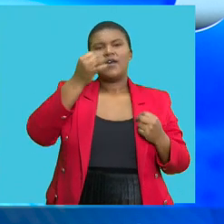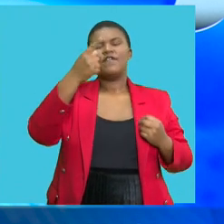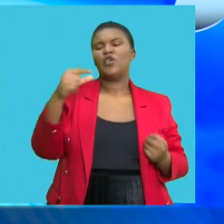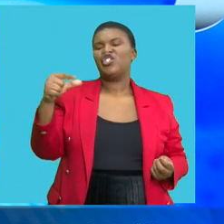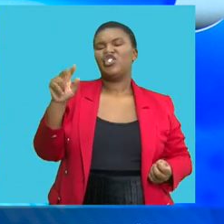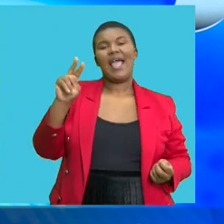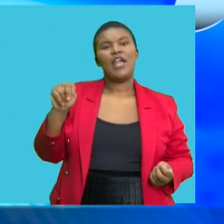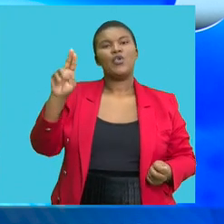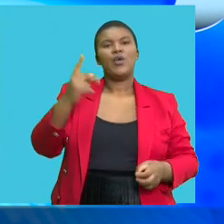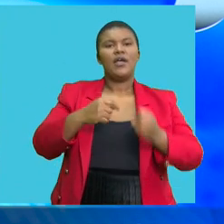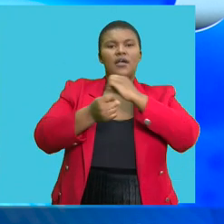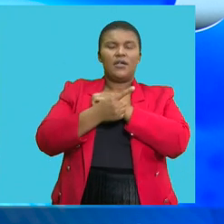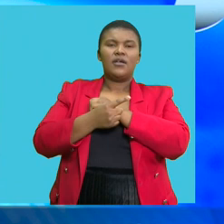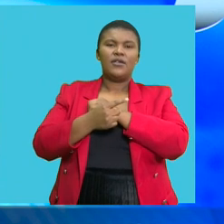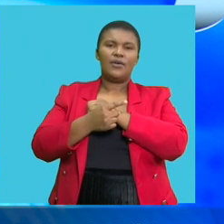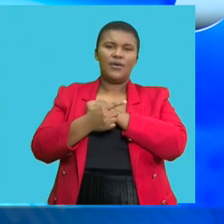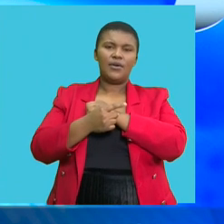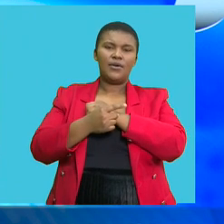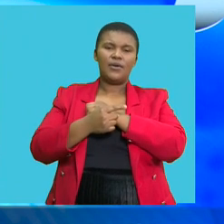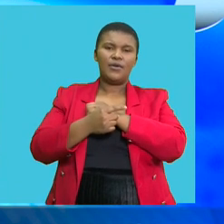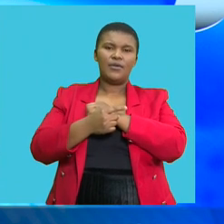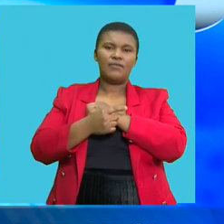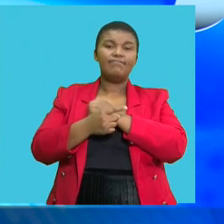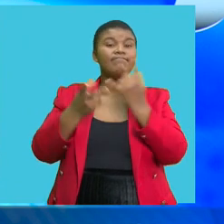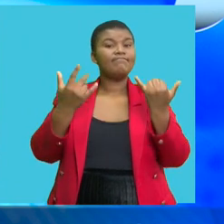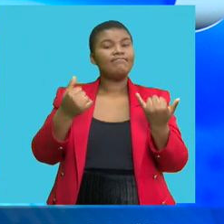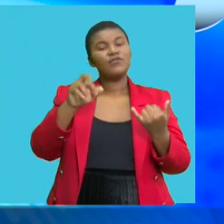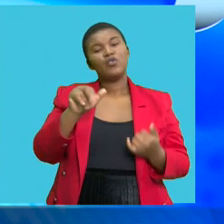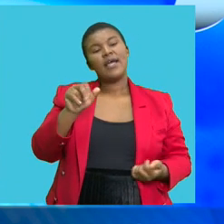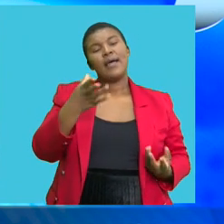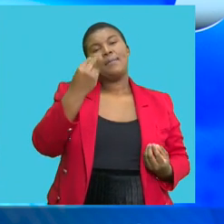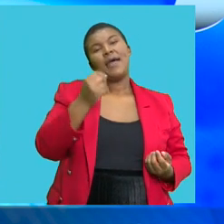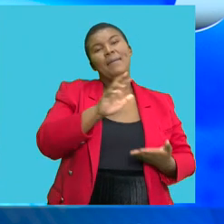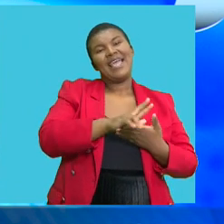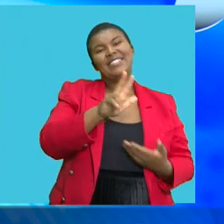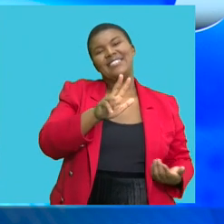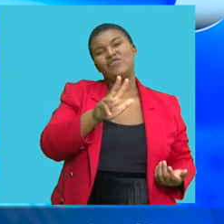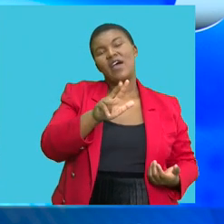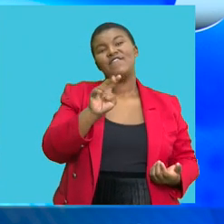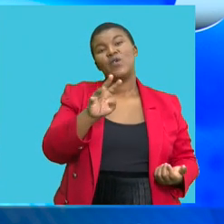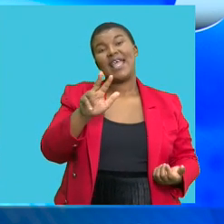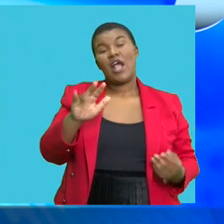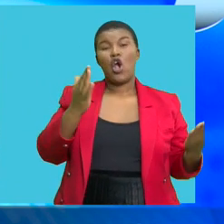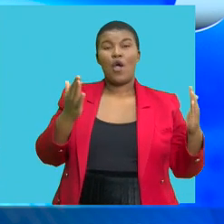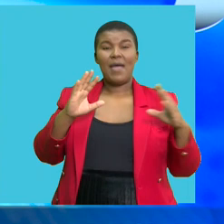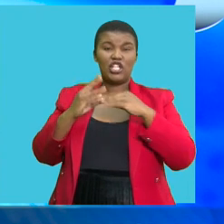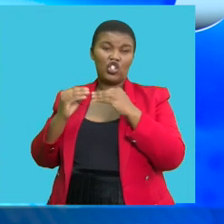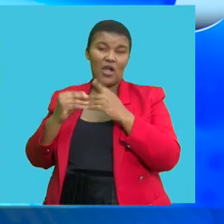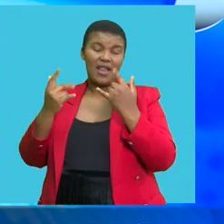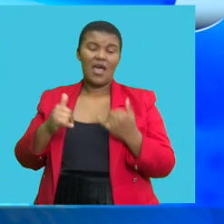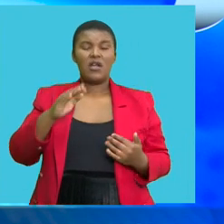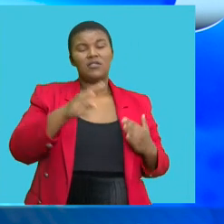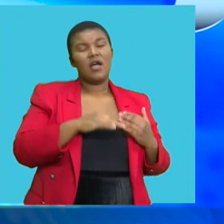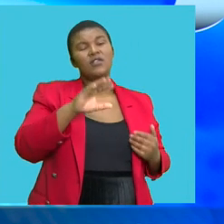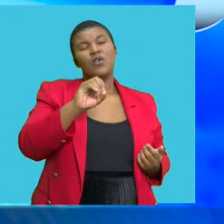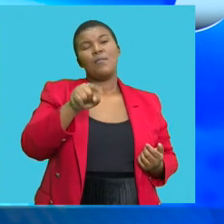unity following the cabinet formation. The Rand traded at 18.48 against the dollar, down by 0.6